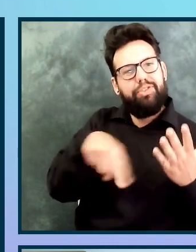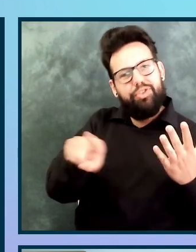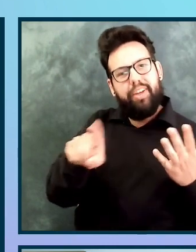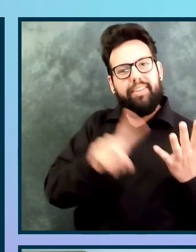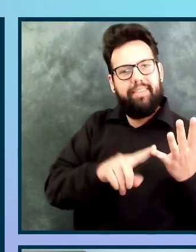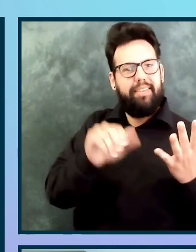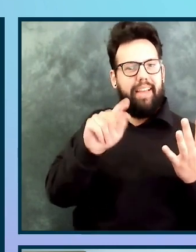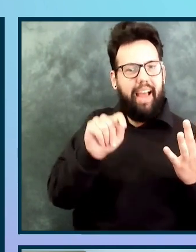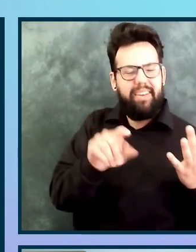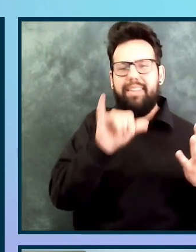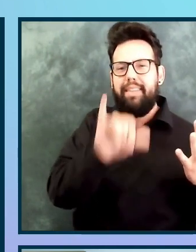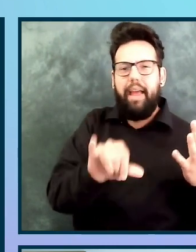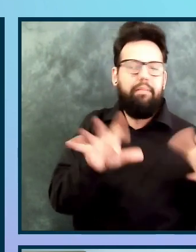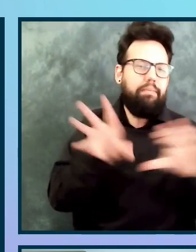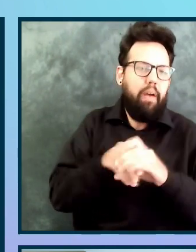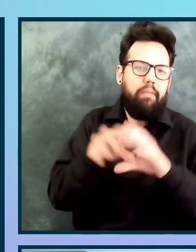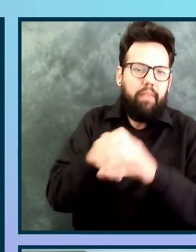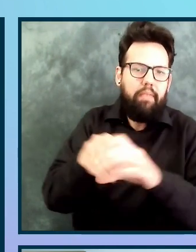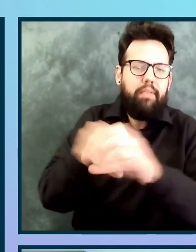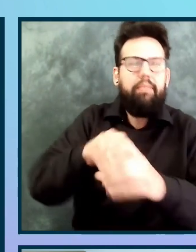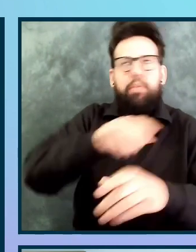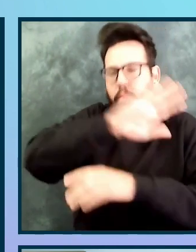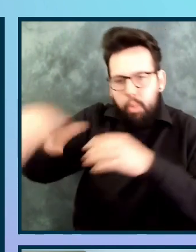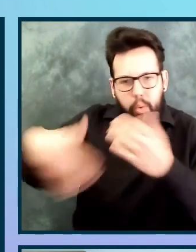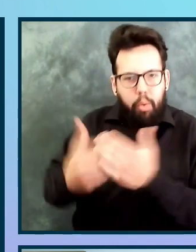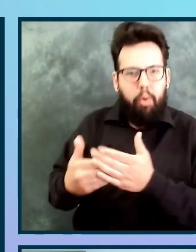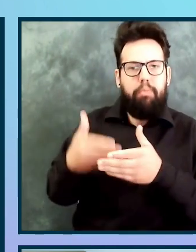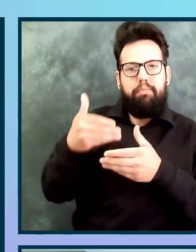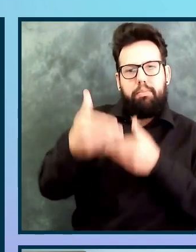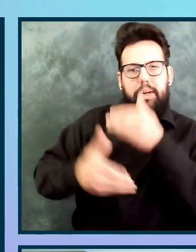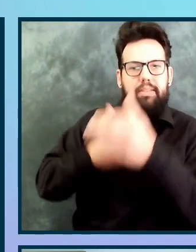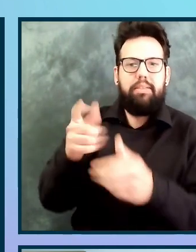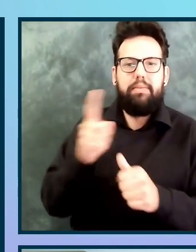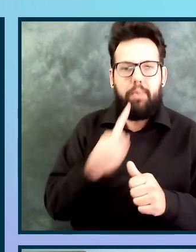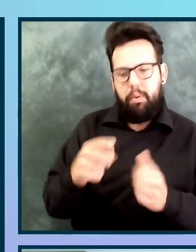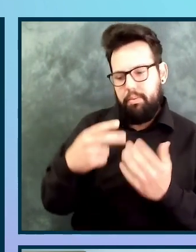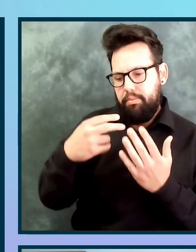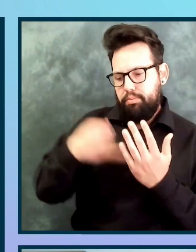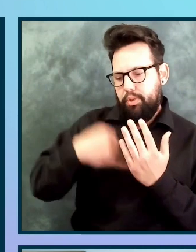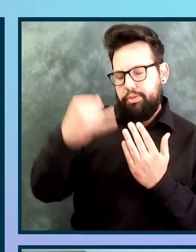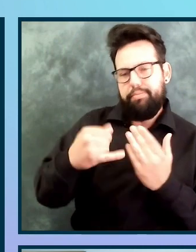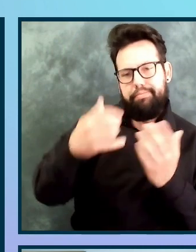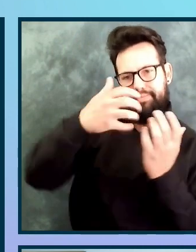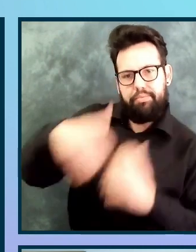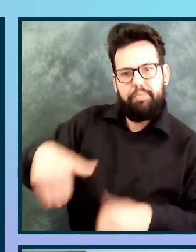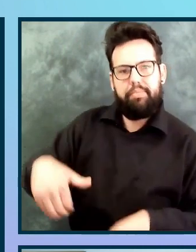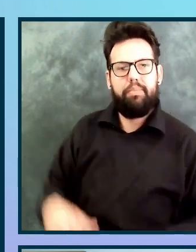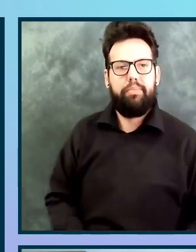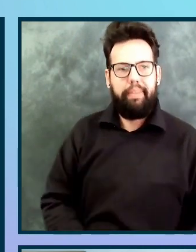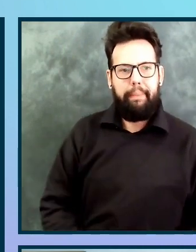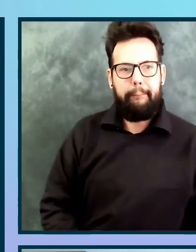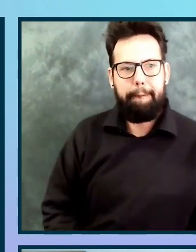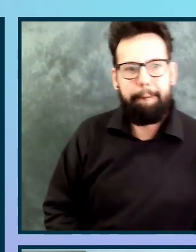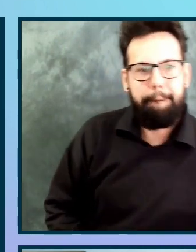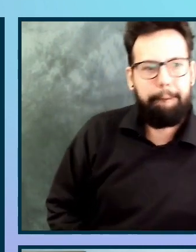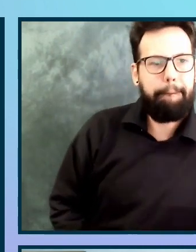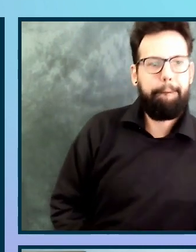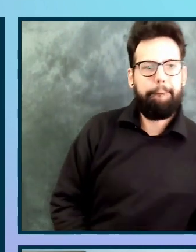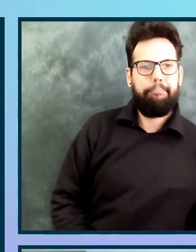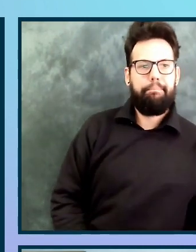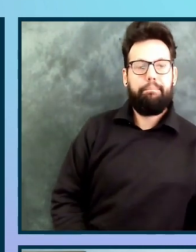we're going to discuss the next set of pages and the teams that we're going to roll this out to, and we're going to repeat. So